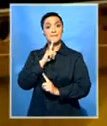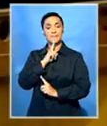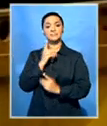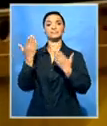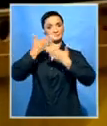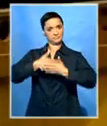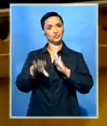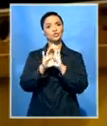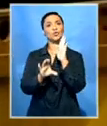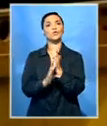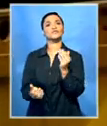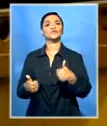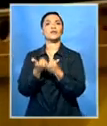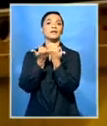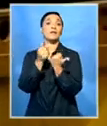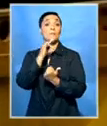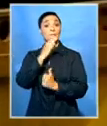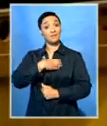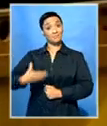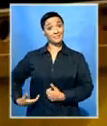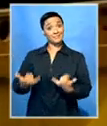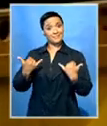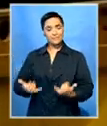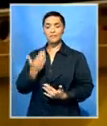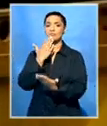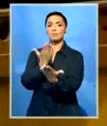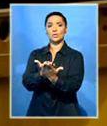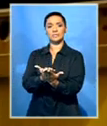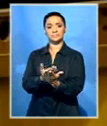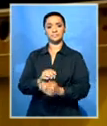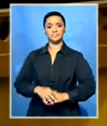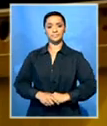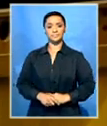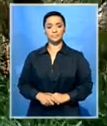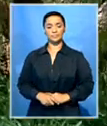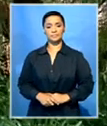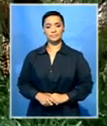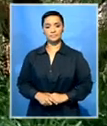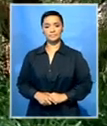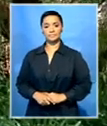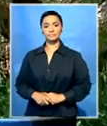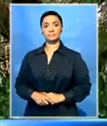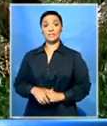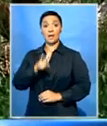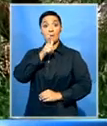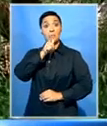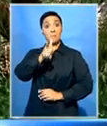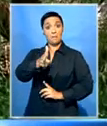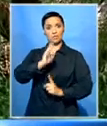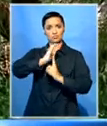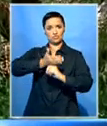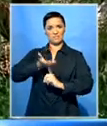on the eve of the Constitutional Court challenge, the President has made a proposal. He would adopt the findings of the Public